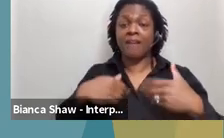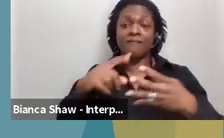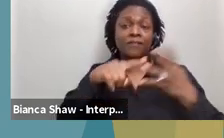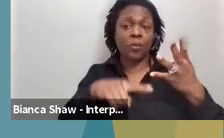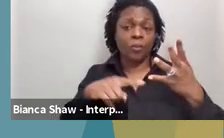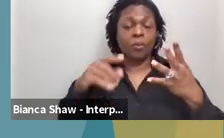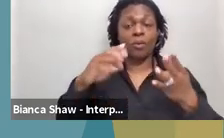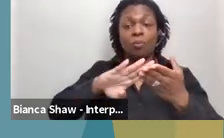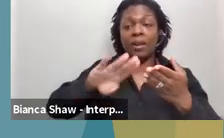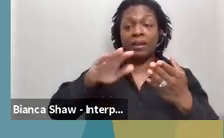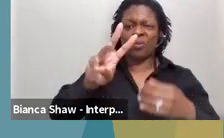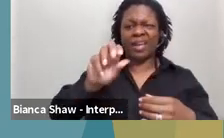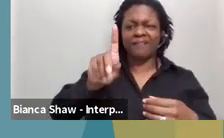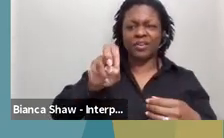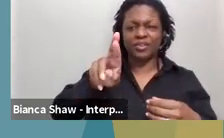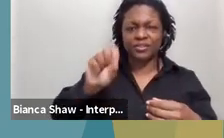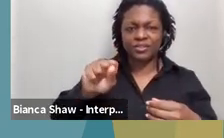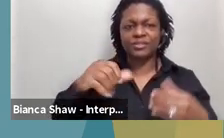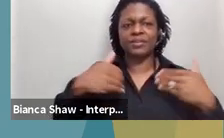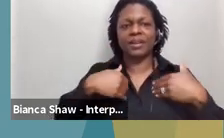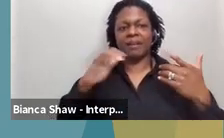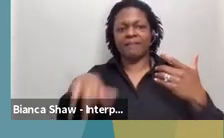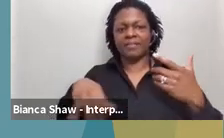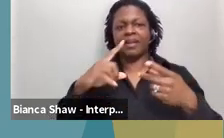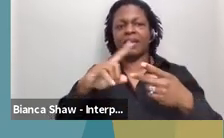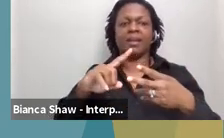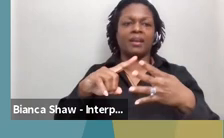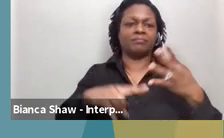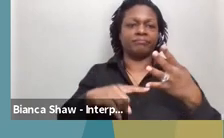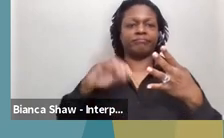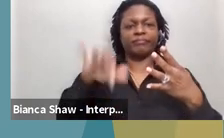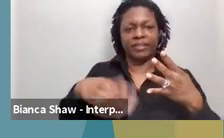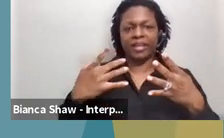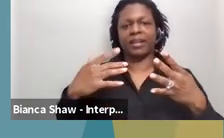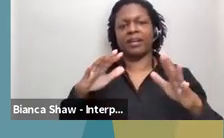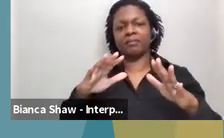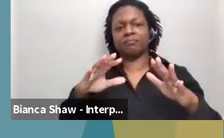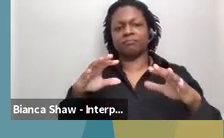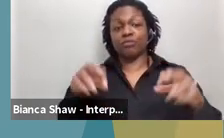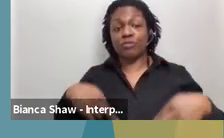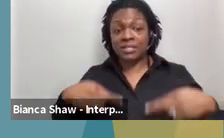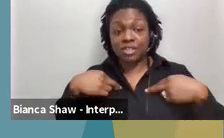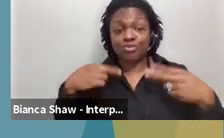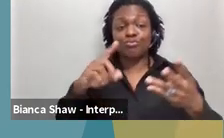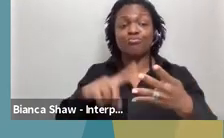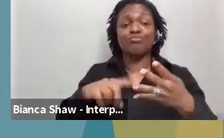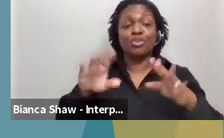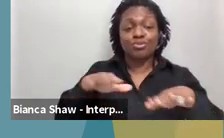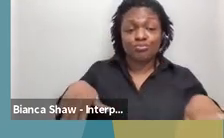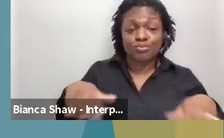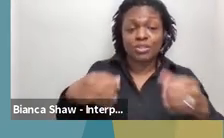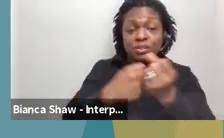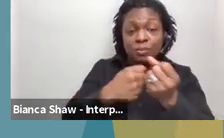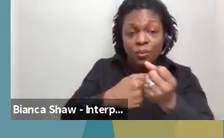opportunities waiver, the residential options waiver, children's choice waiver, and supports waiver. The